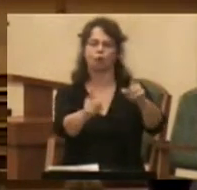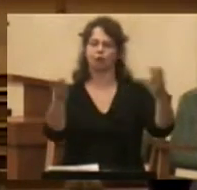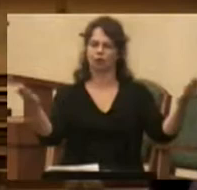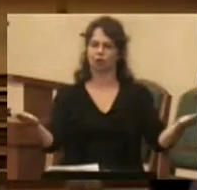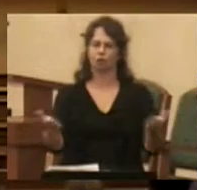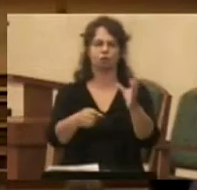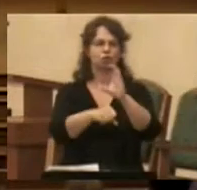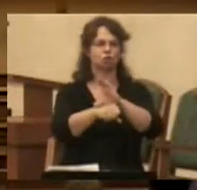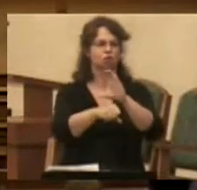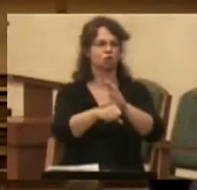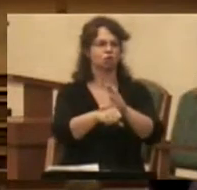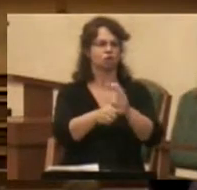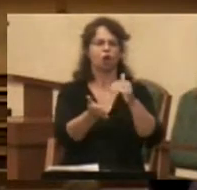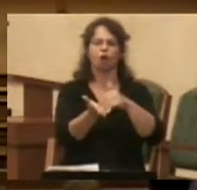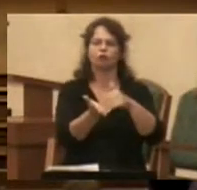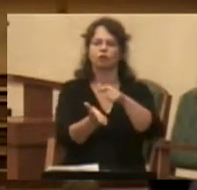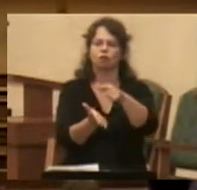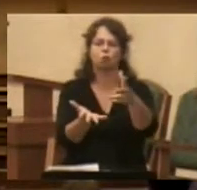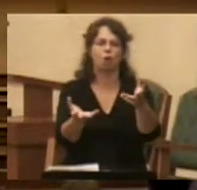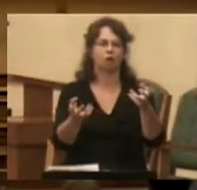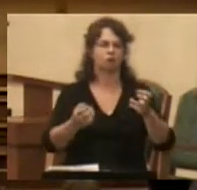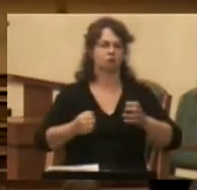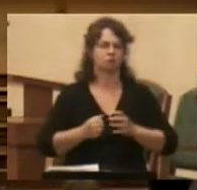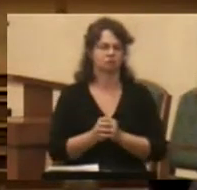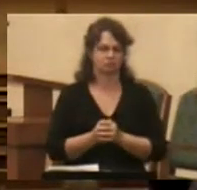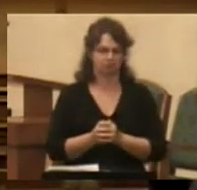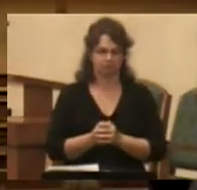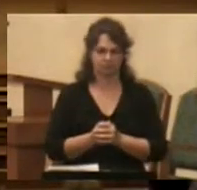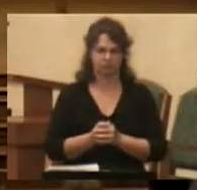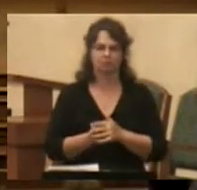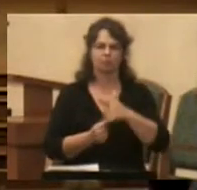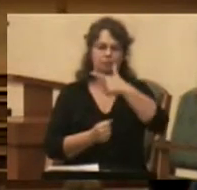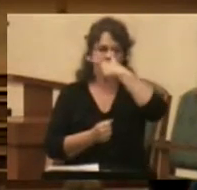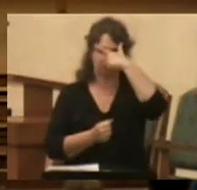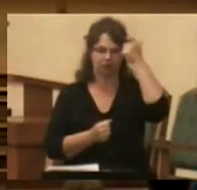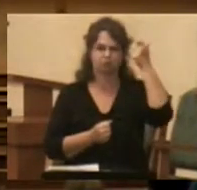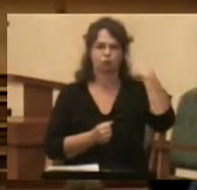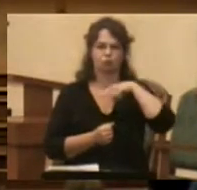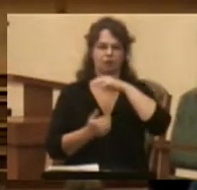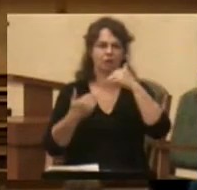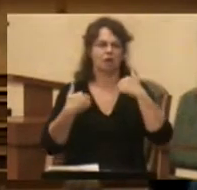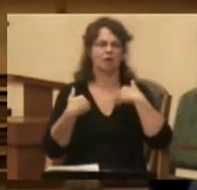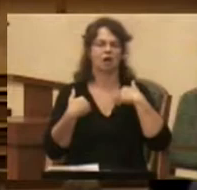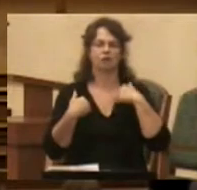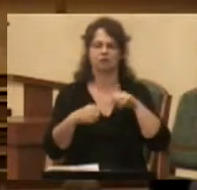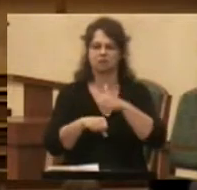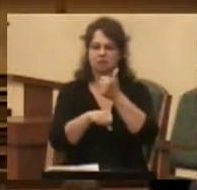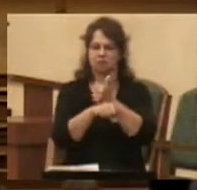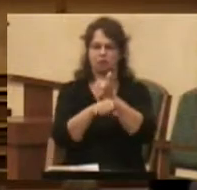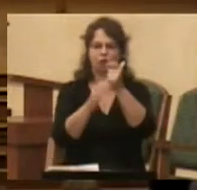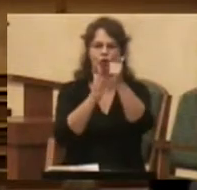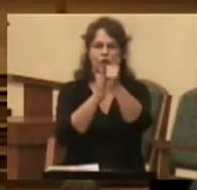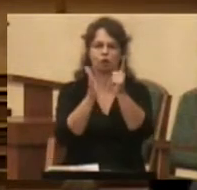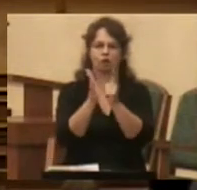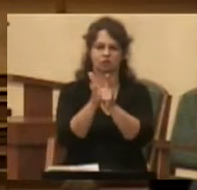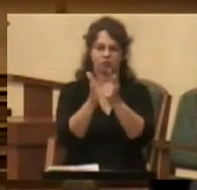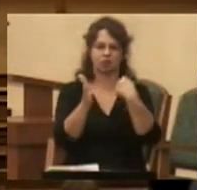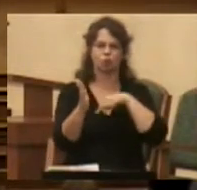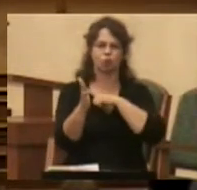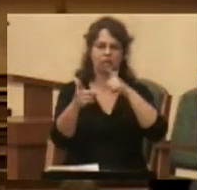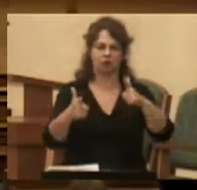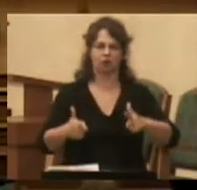whenever and how often you like because we have a set of laws in which we live.